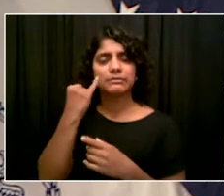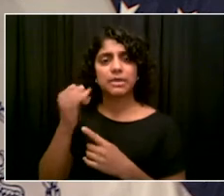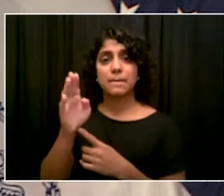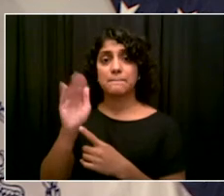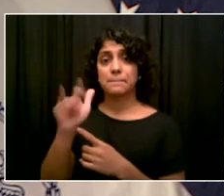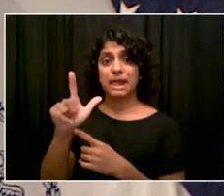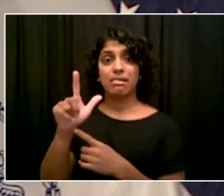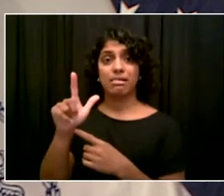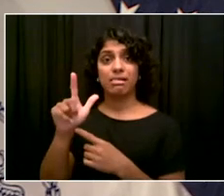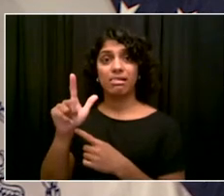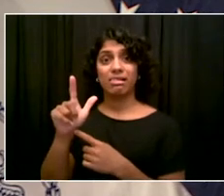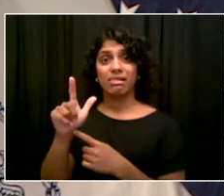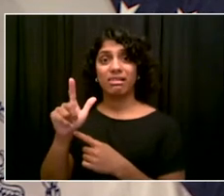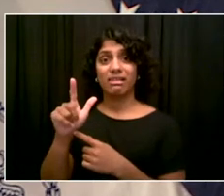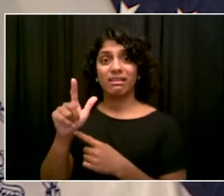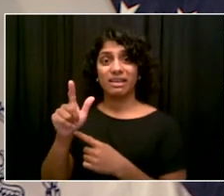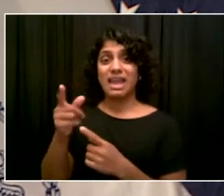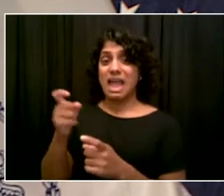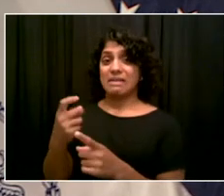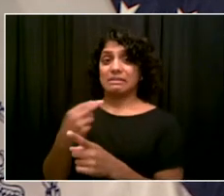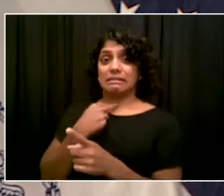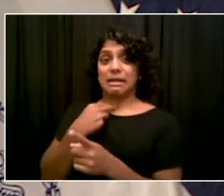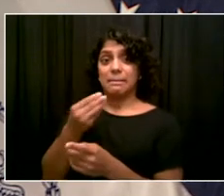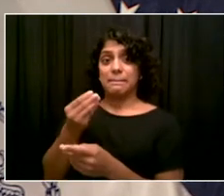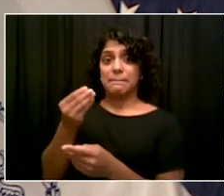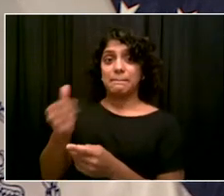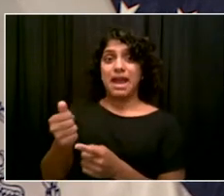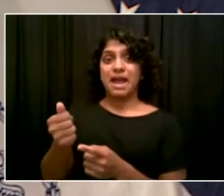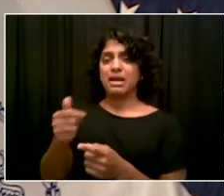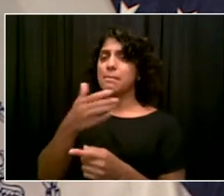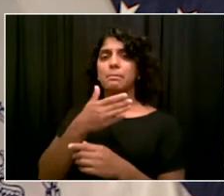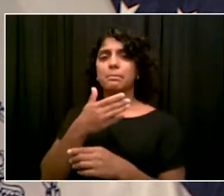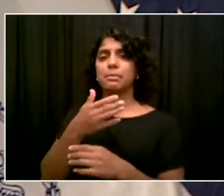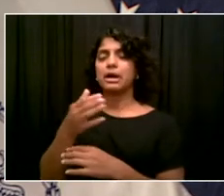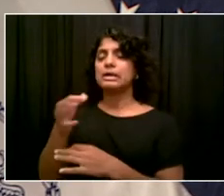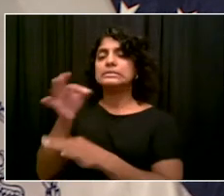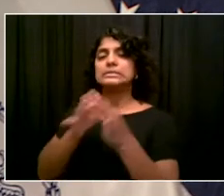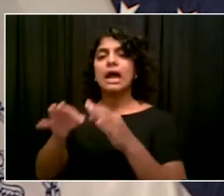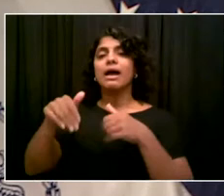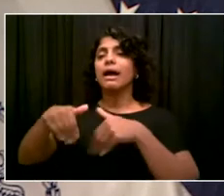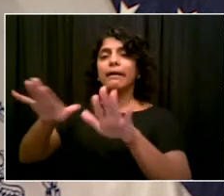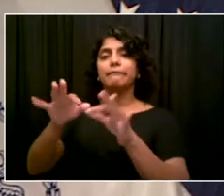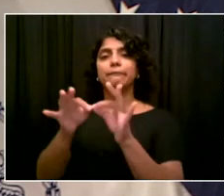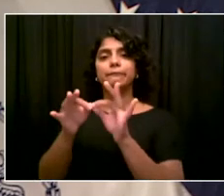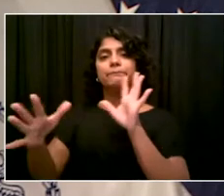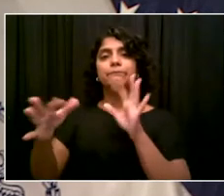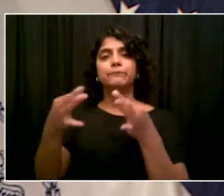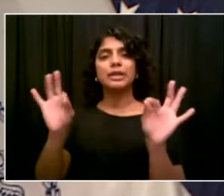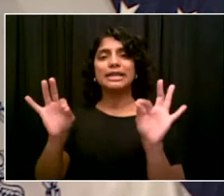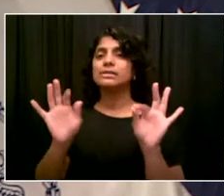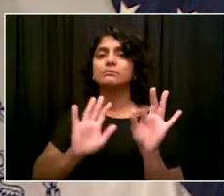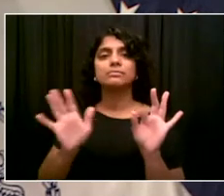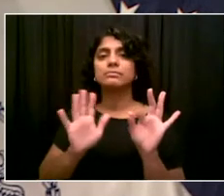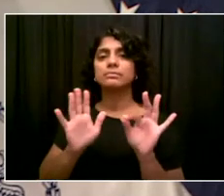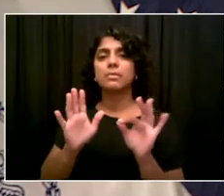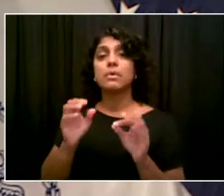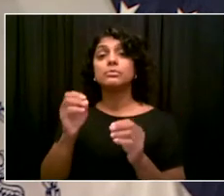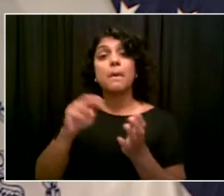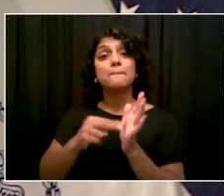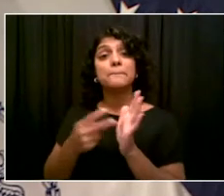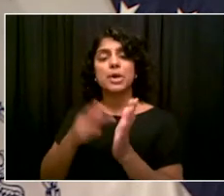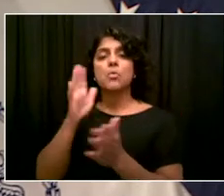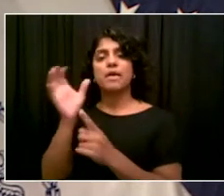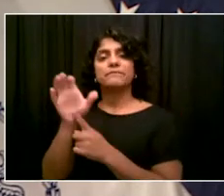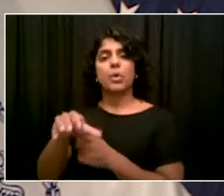I also think, in terms of the bail laws, that hate crimes are one of those categories that needs to be reconsidered because